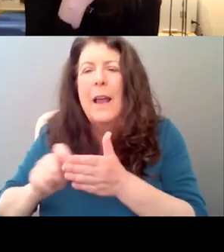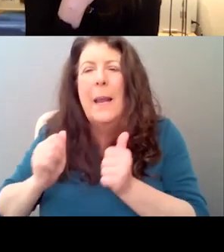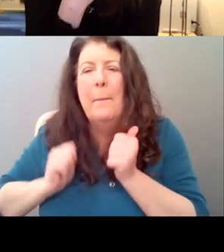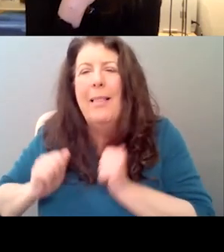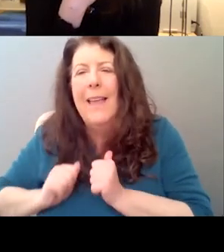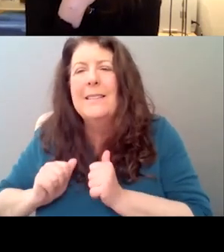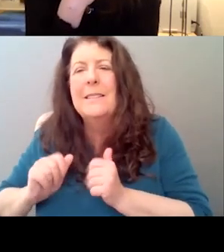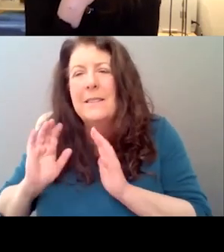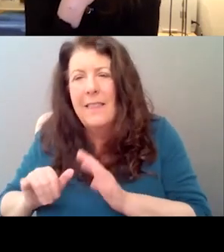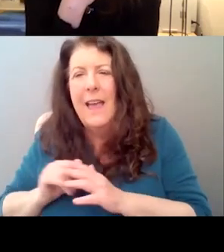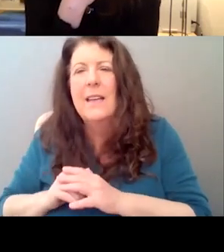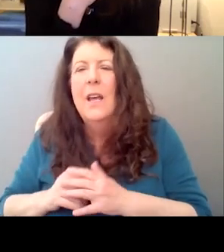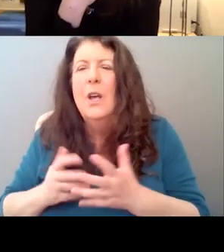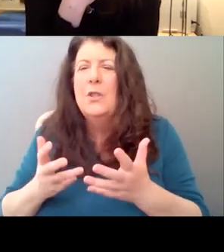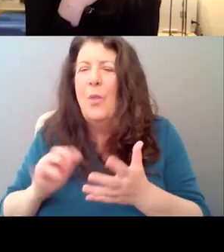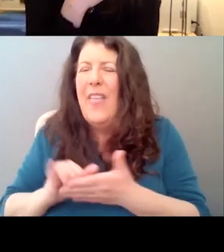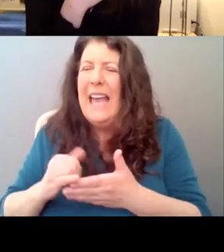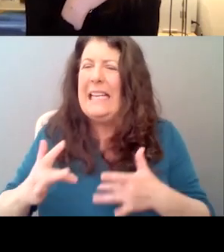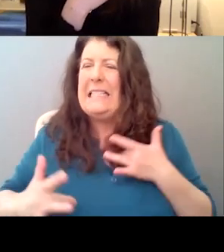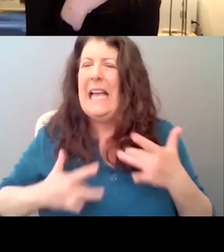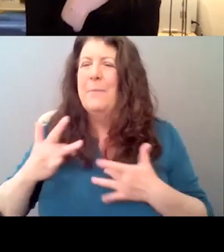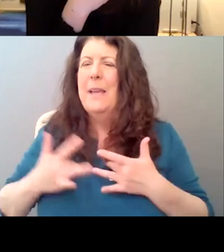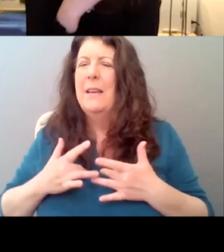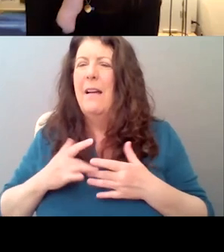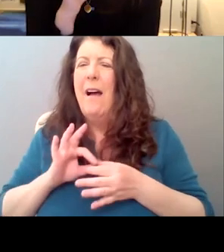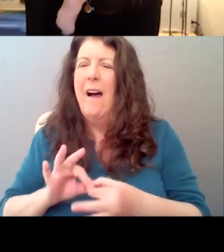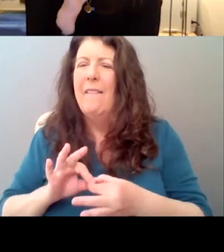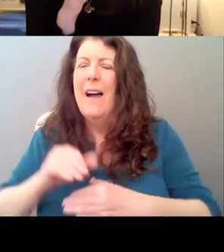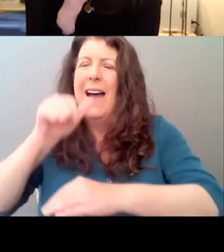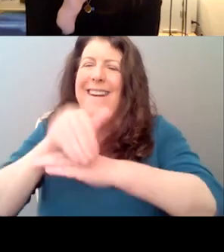or a night at the opera is what I was really trying to capture. And I think also, um,